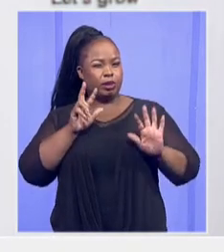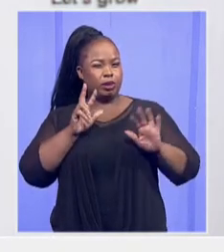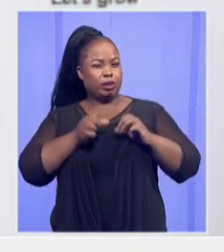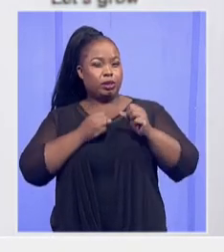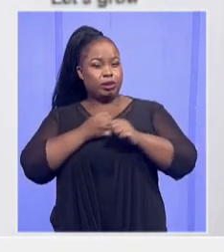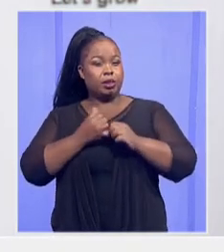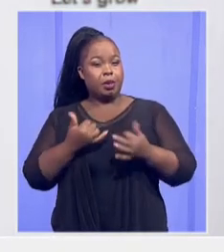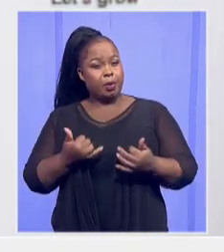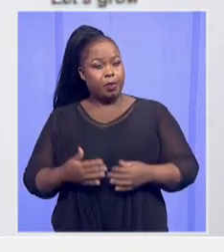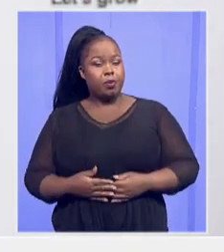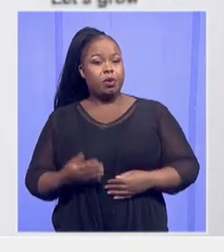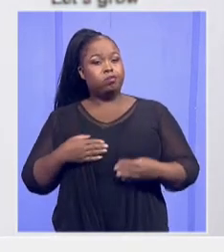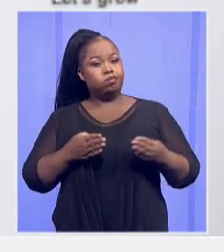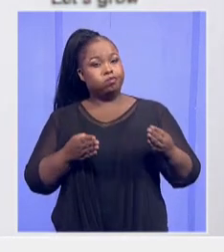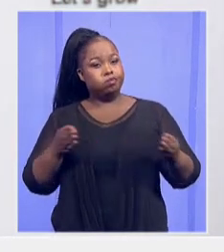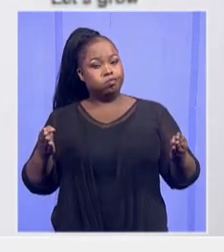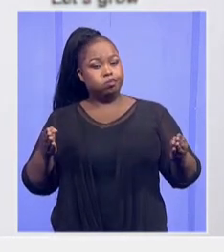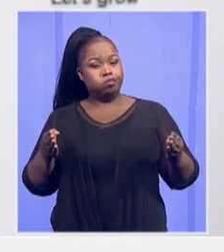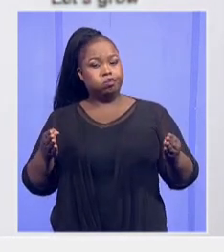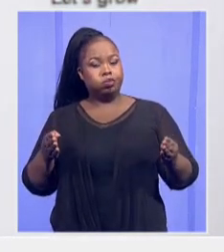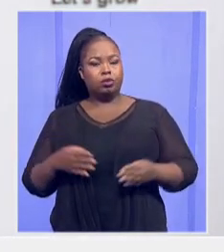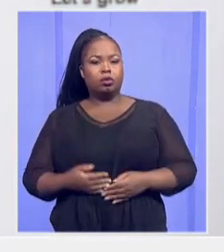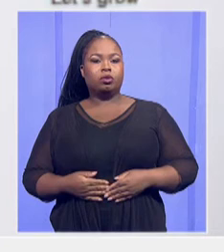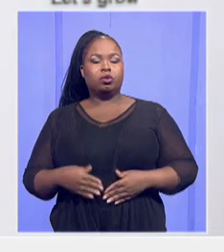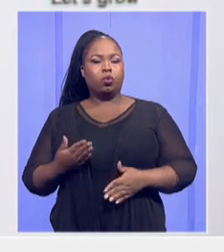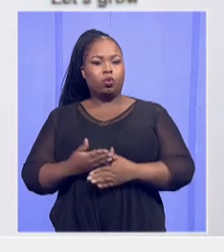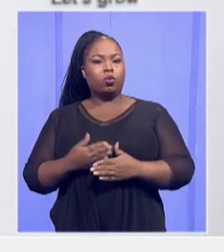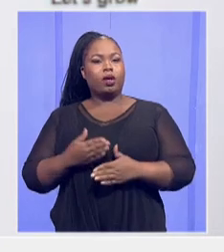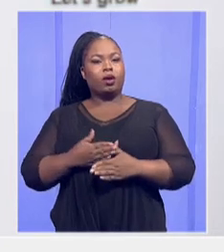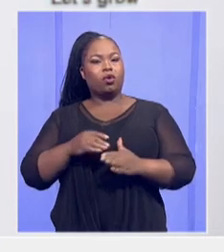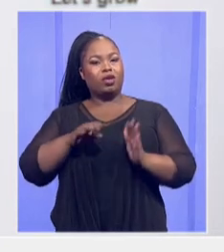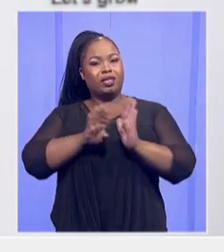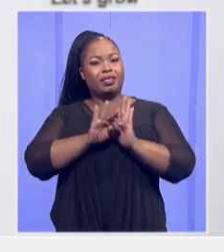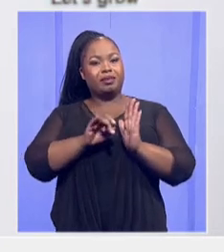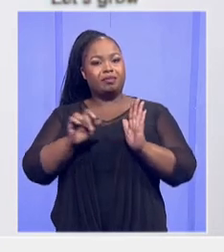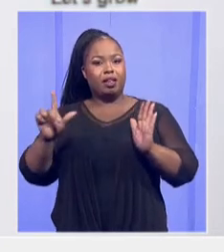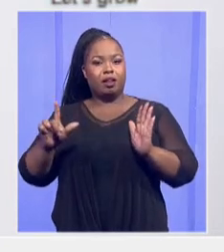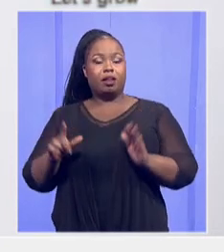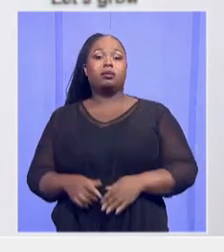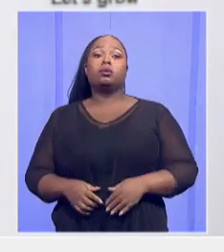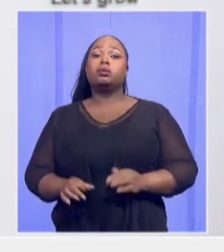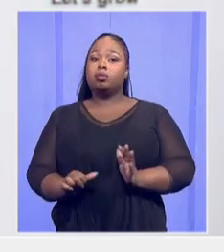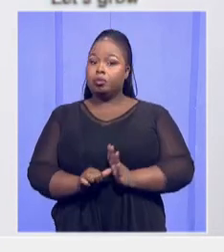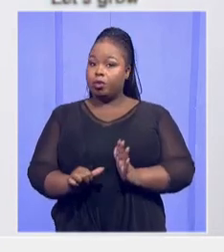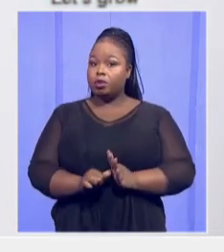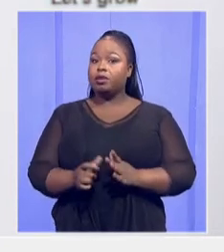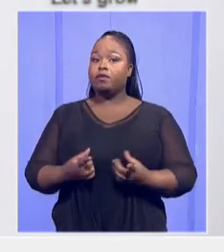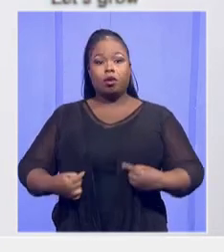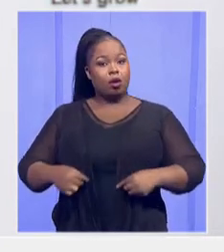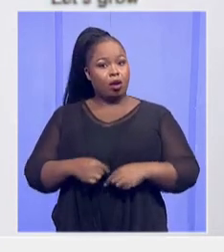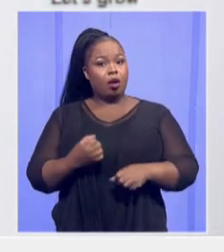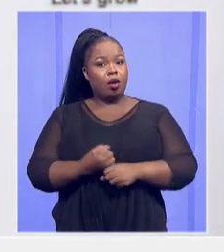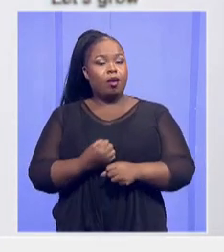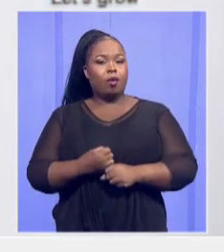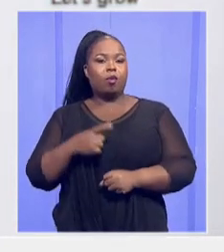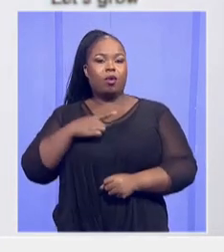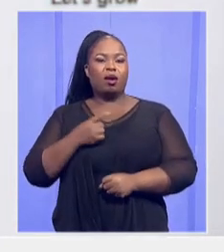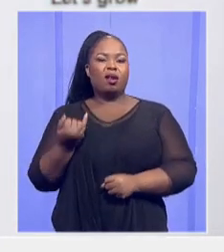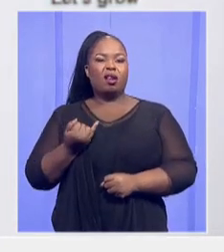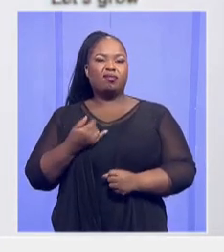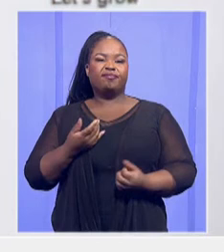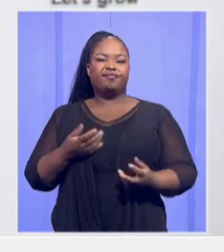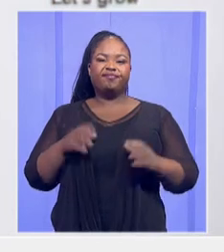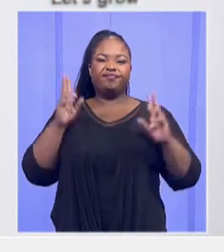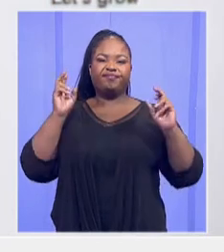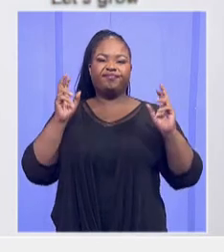that we've been busy with this bill. And it's a very important bill for our work. We're looking at areas like access to